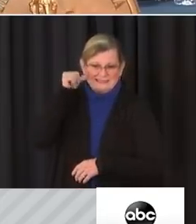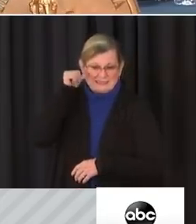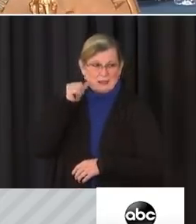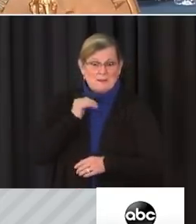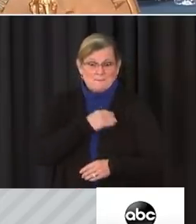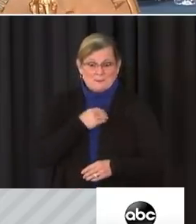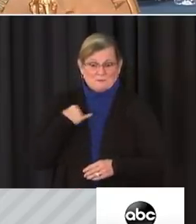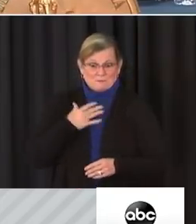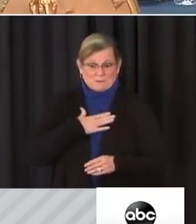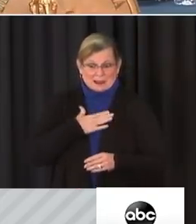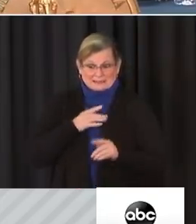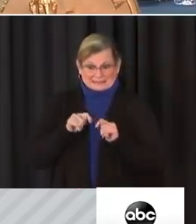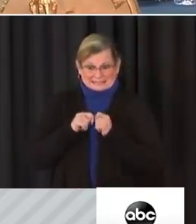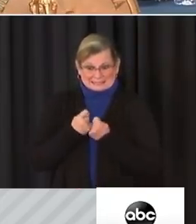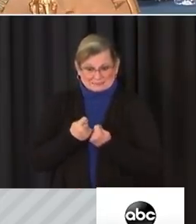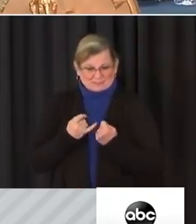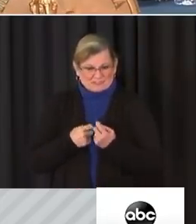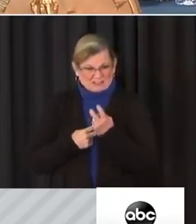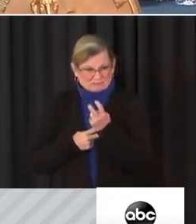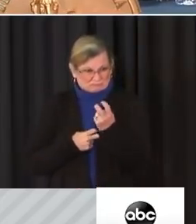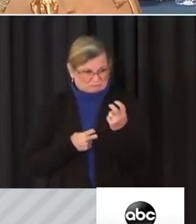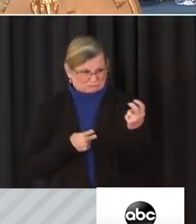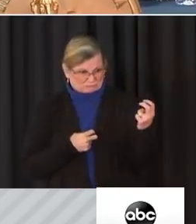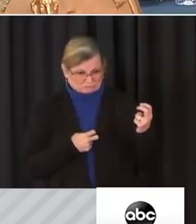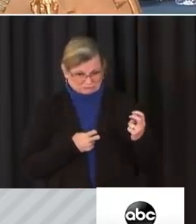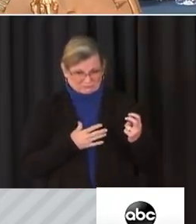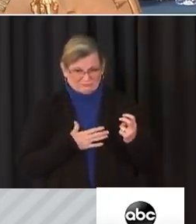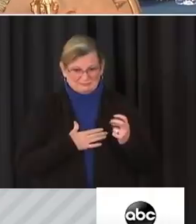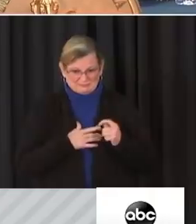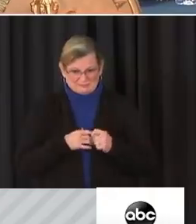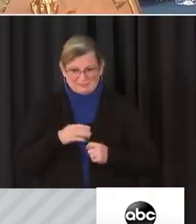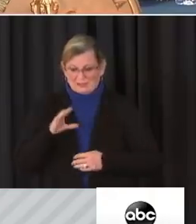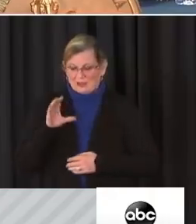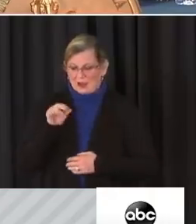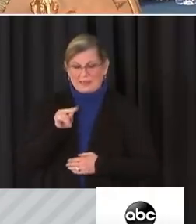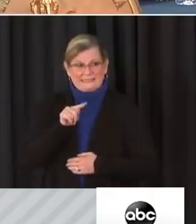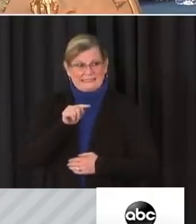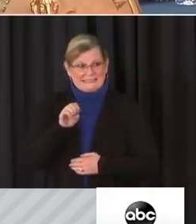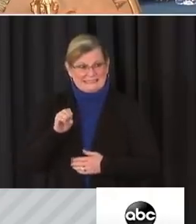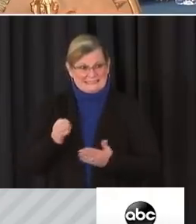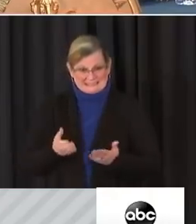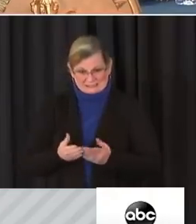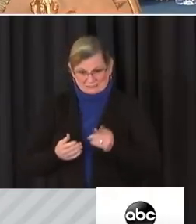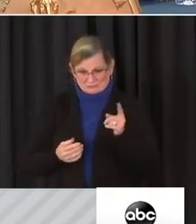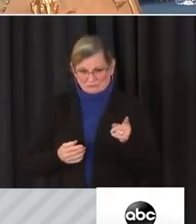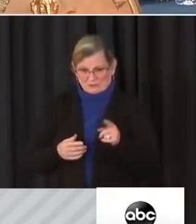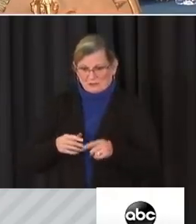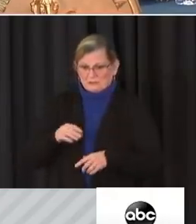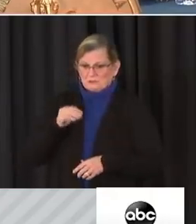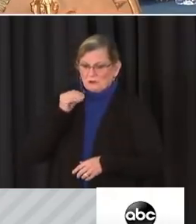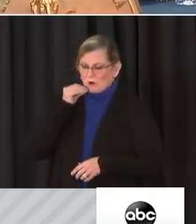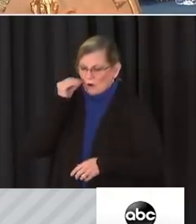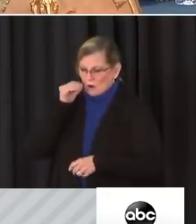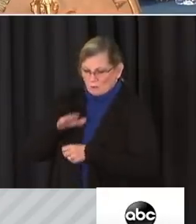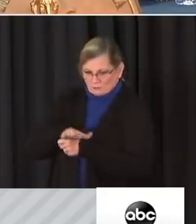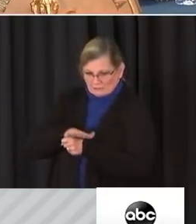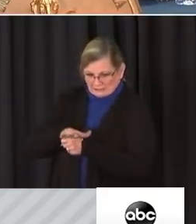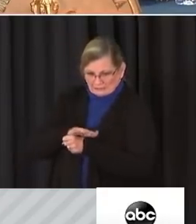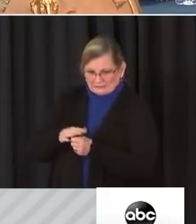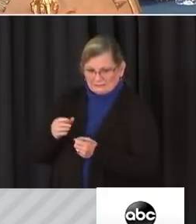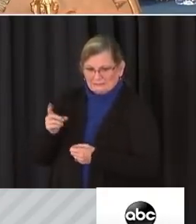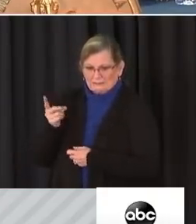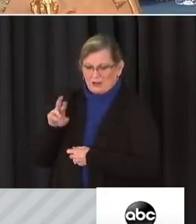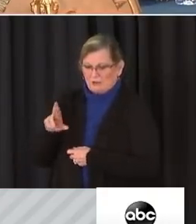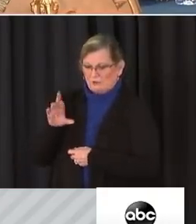the chief of police, Robert Conte, and the director of Homeland Security, Chris Rodriguez. We are also joined by the